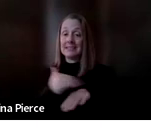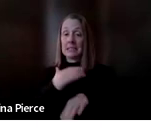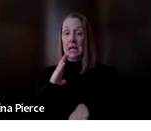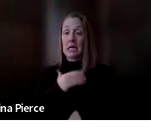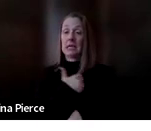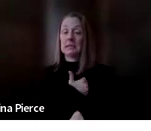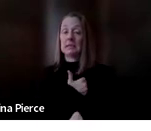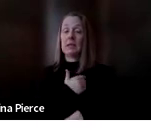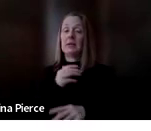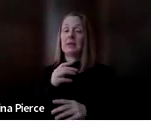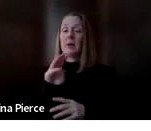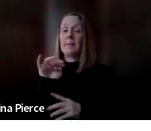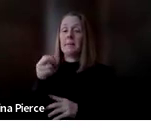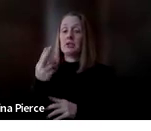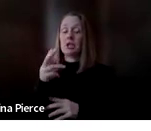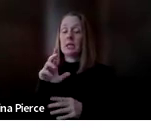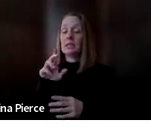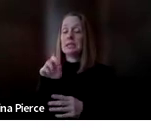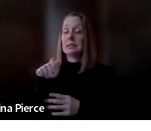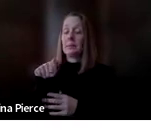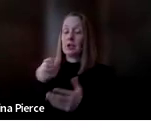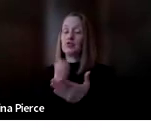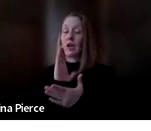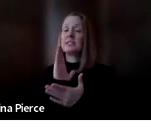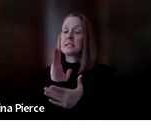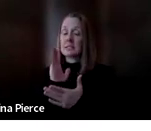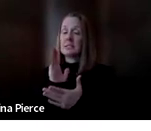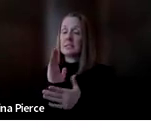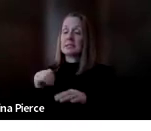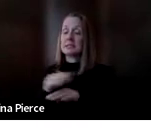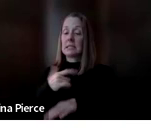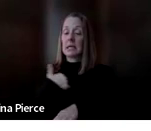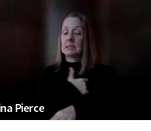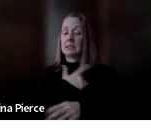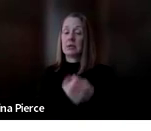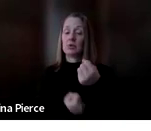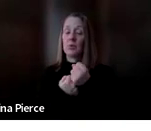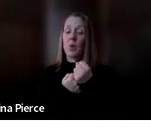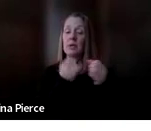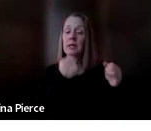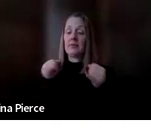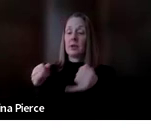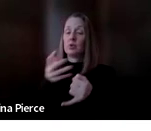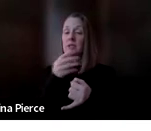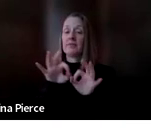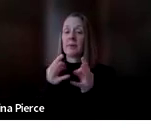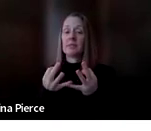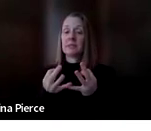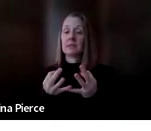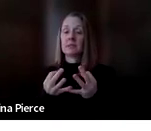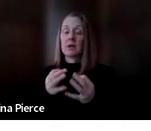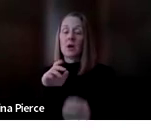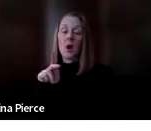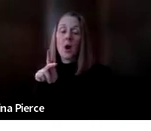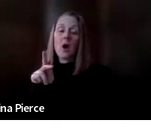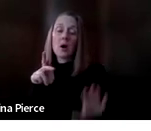to tell us a little bit about their organization and how they can support individuals and families as well. Oh, and actually, Caitlin, sorry.